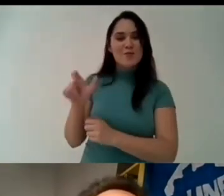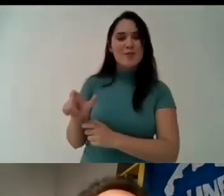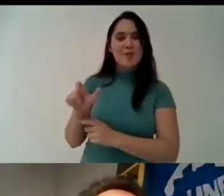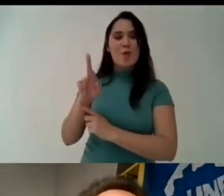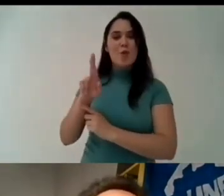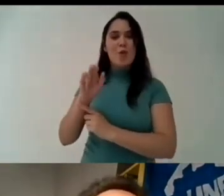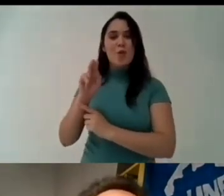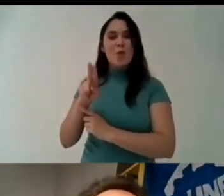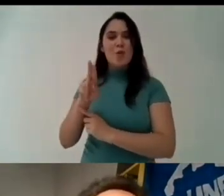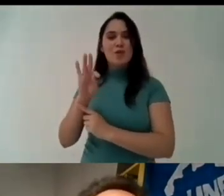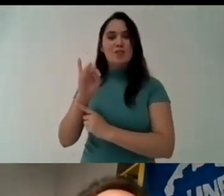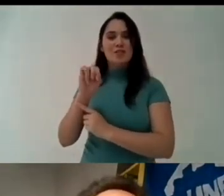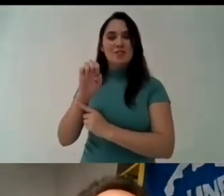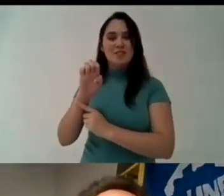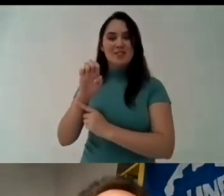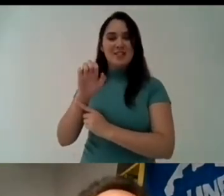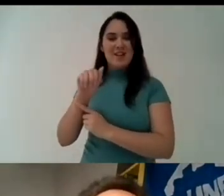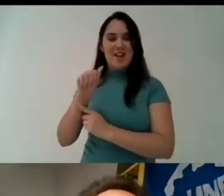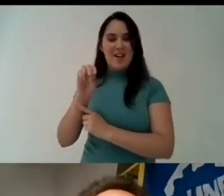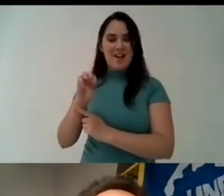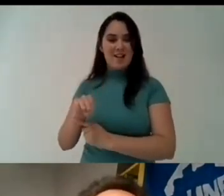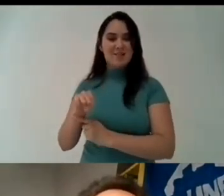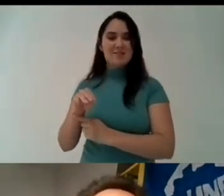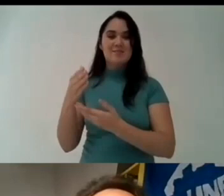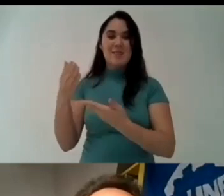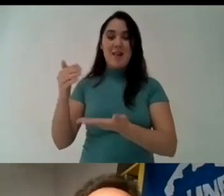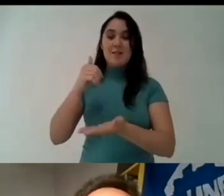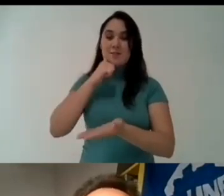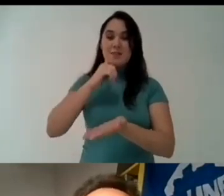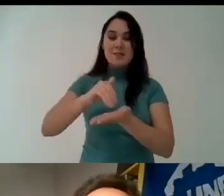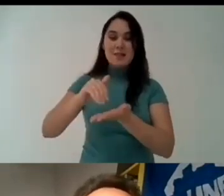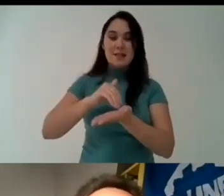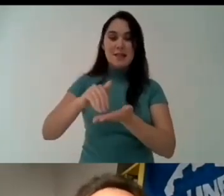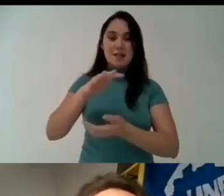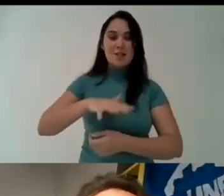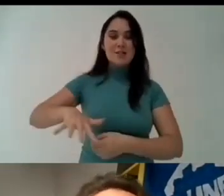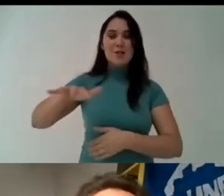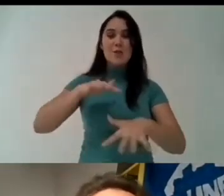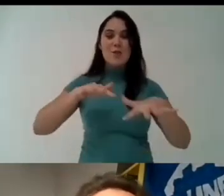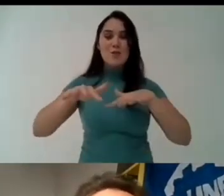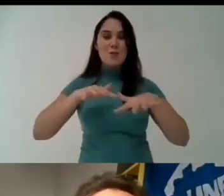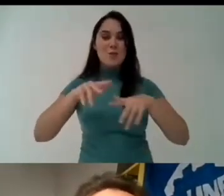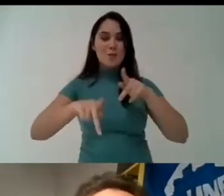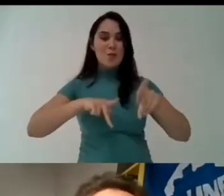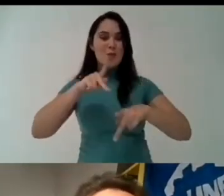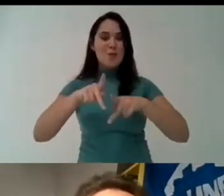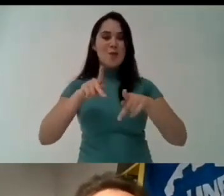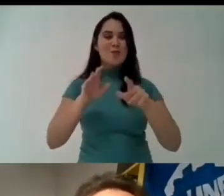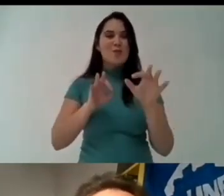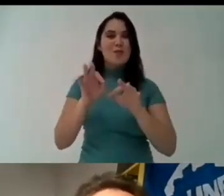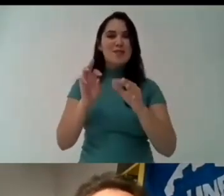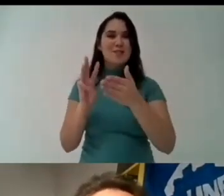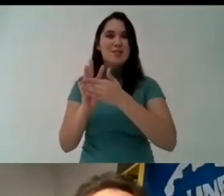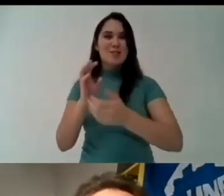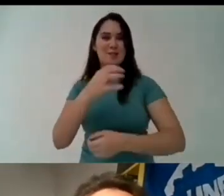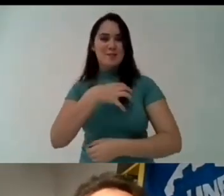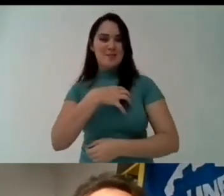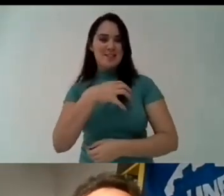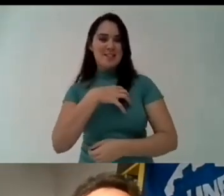have a conversation with rotian rotian is rotian patashaw is